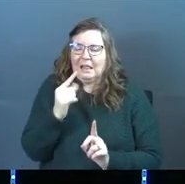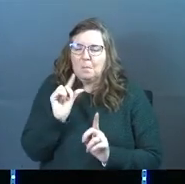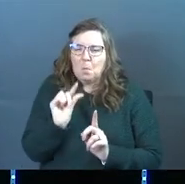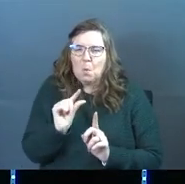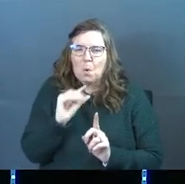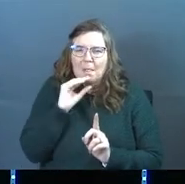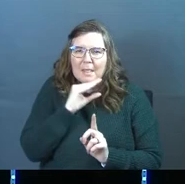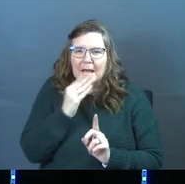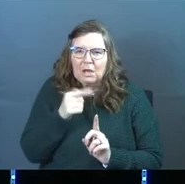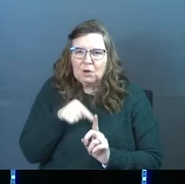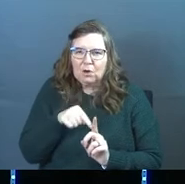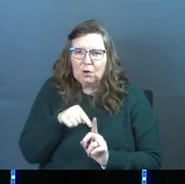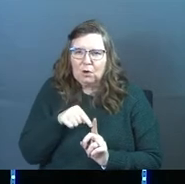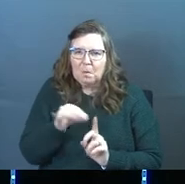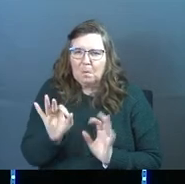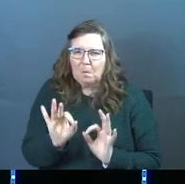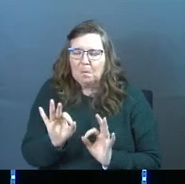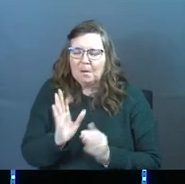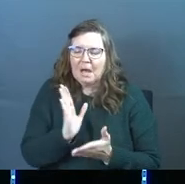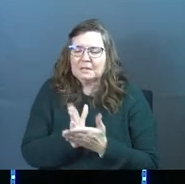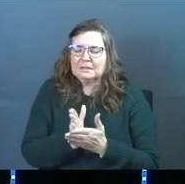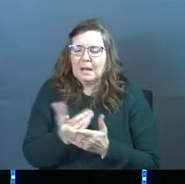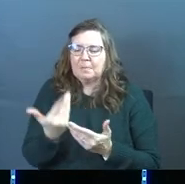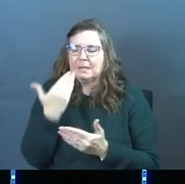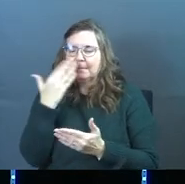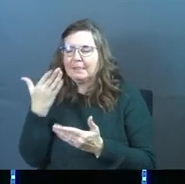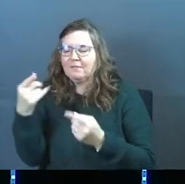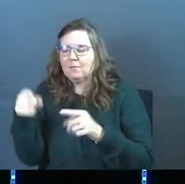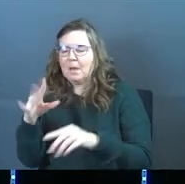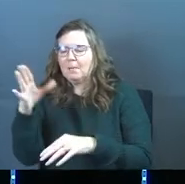white lie here, I'll stop this bad thing from happening.